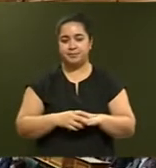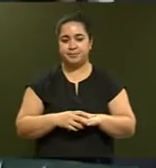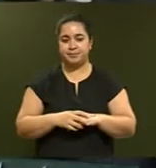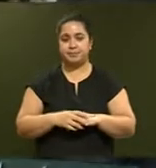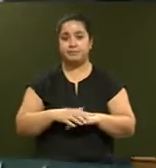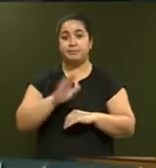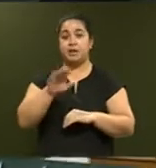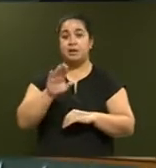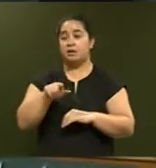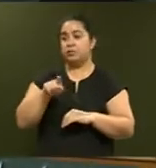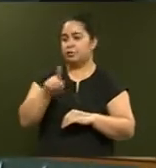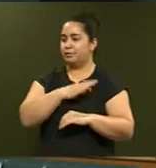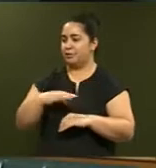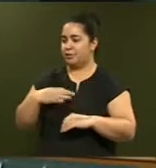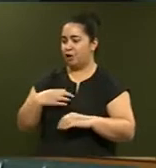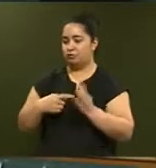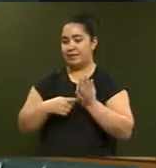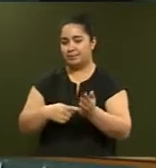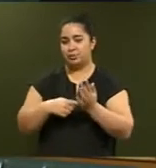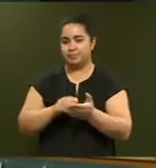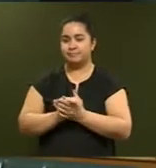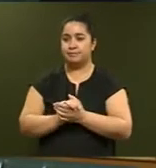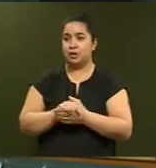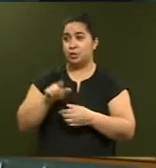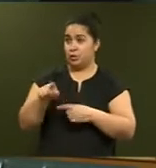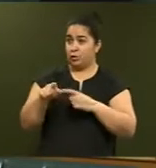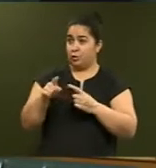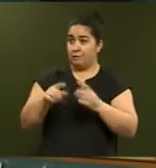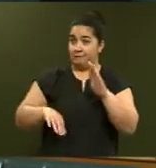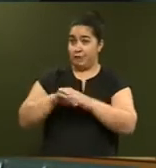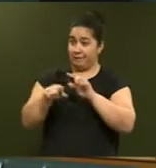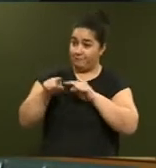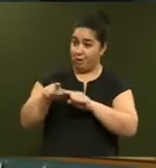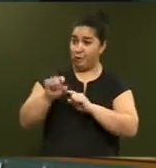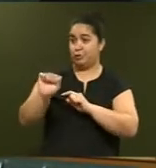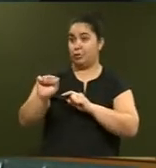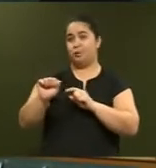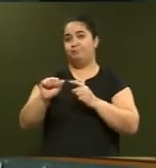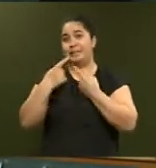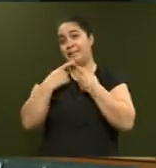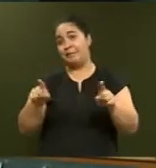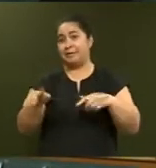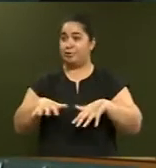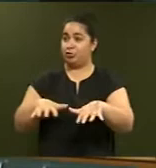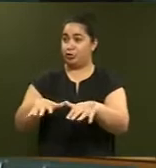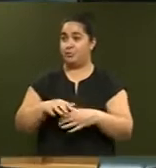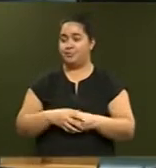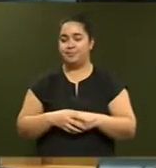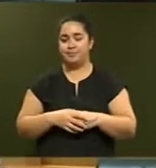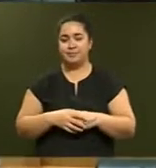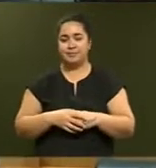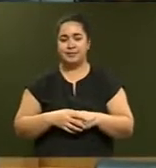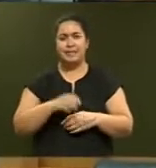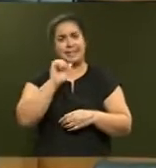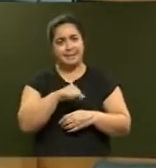question is to the Minister of Transport and asks, does he stand by all his statements and actions? The Honourable Phil Triford. Yes, when